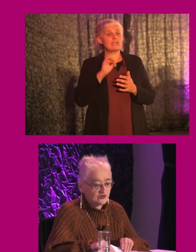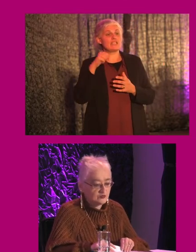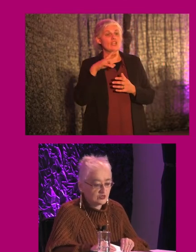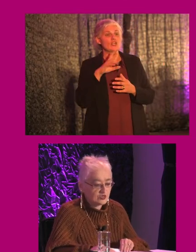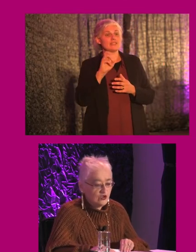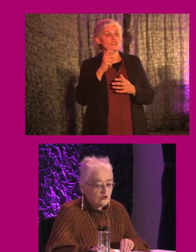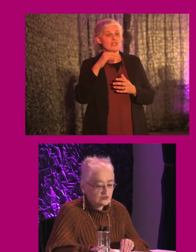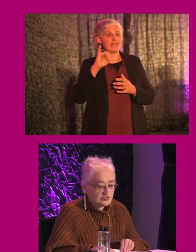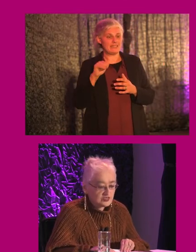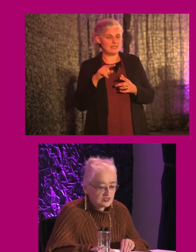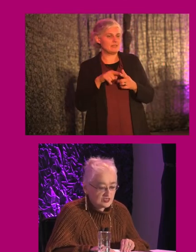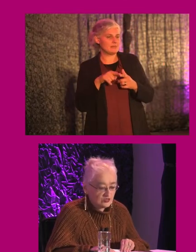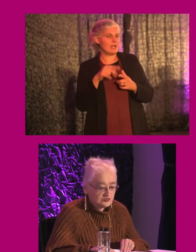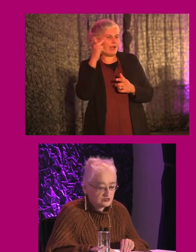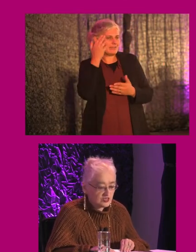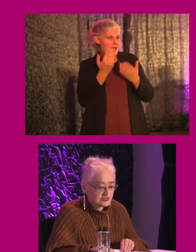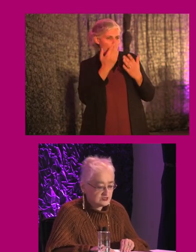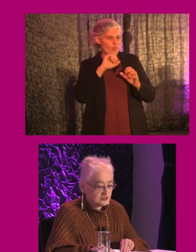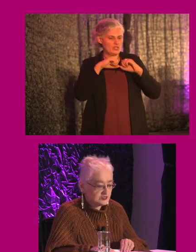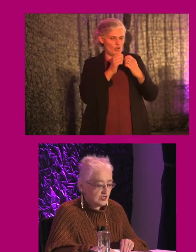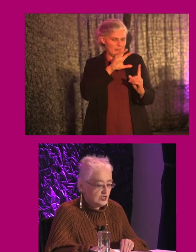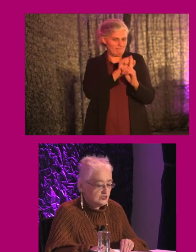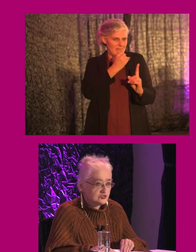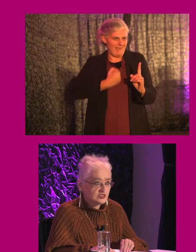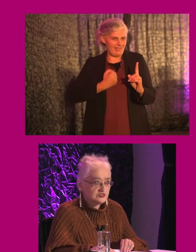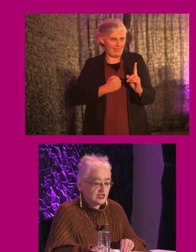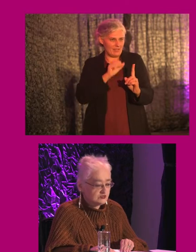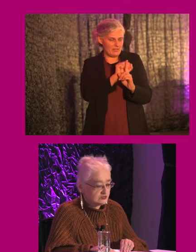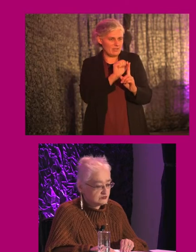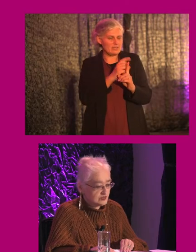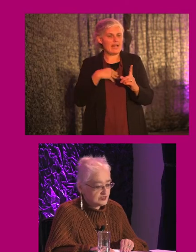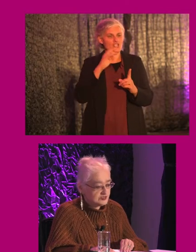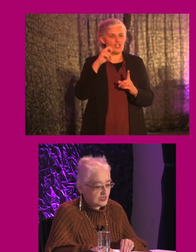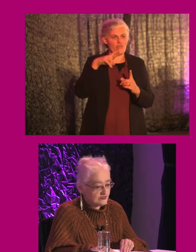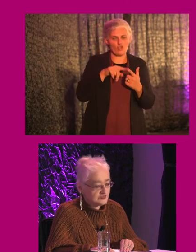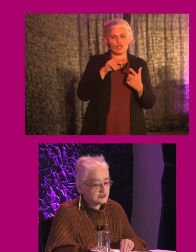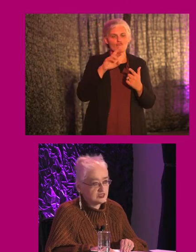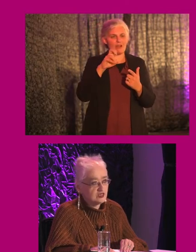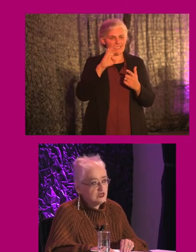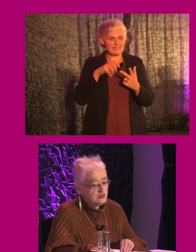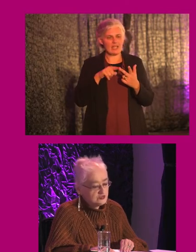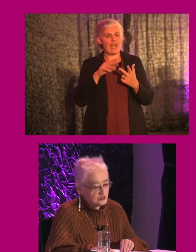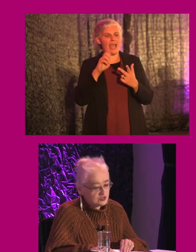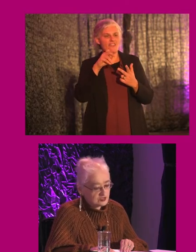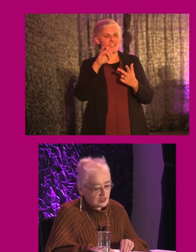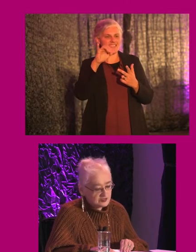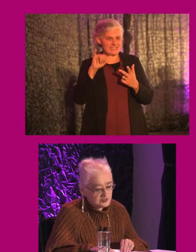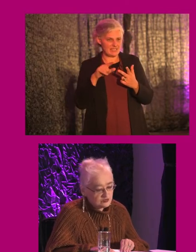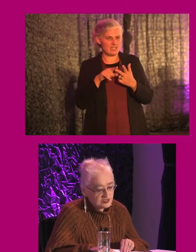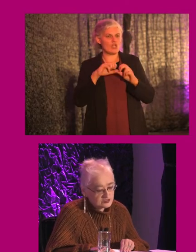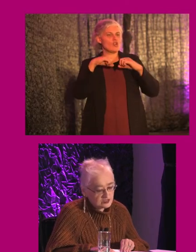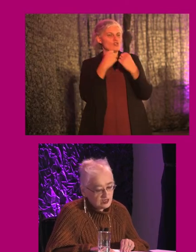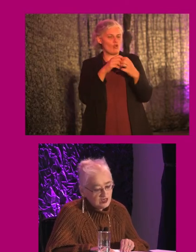is a framework for understanding how social identities such as gender, race, ethnicity, social class,